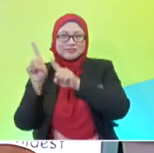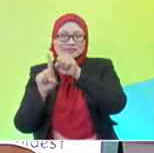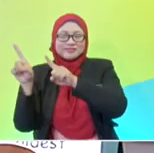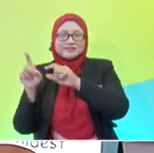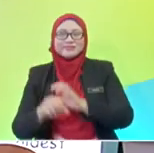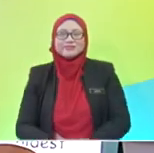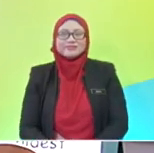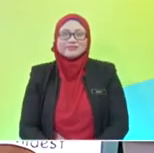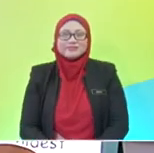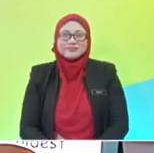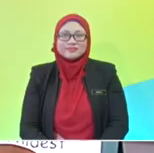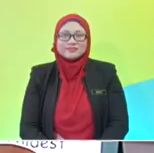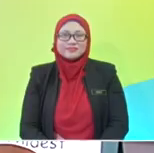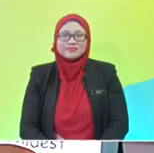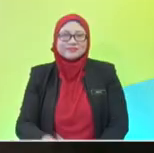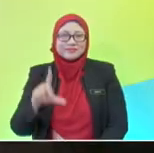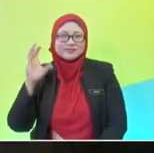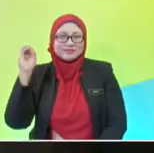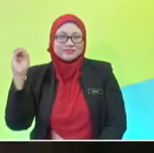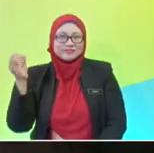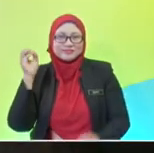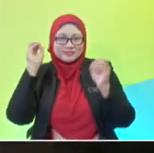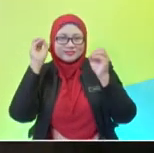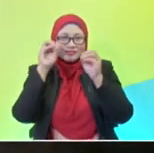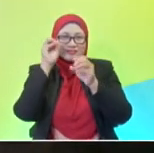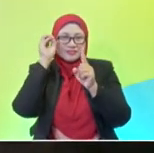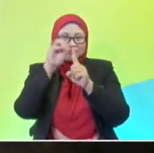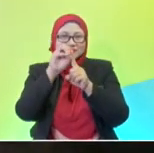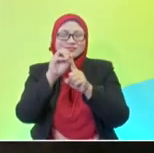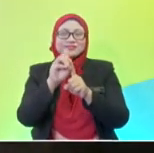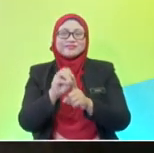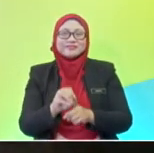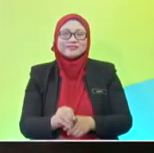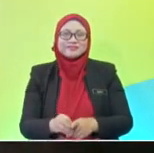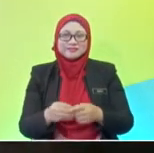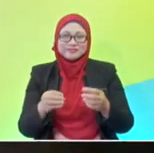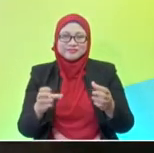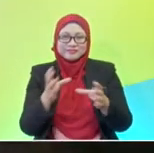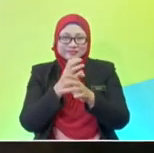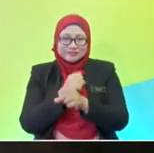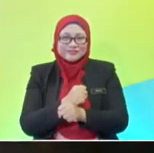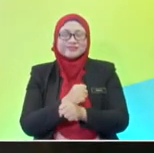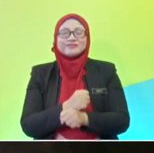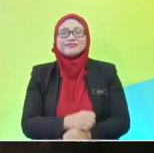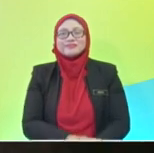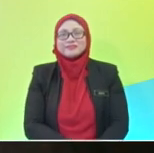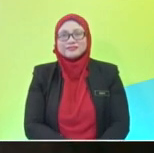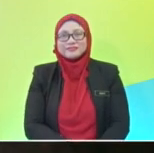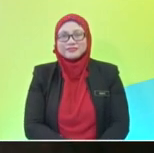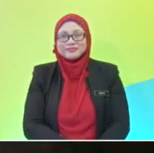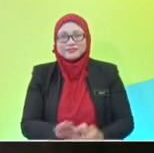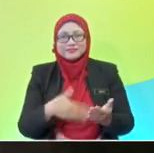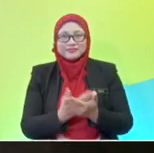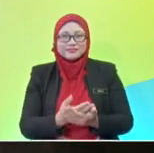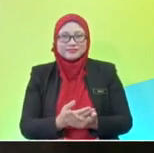So, lesson objective achieved. Wow. Excellent. Congratulations. Okay. For those at home watching and